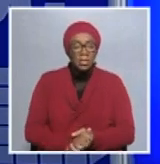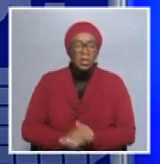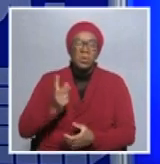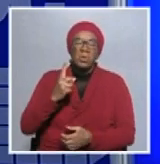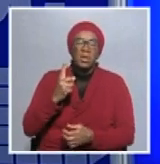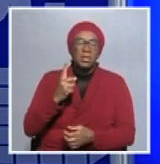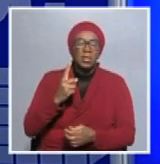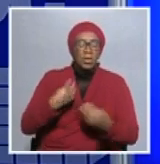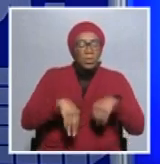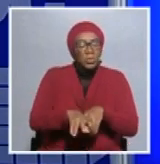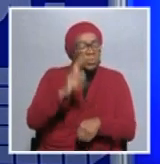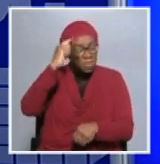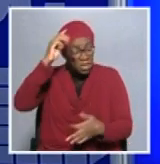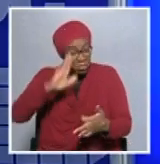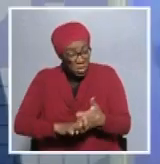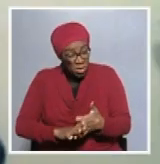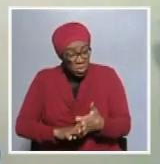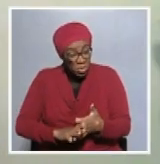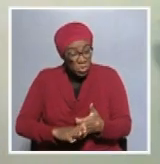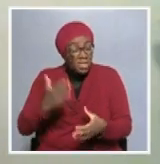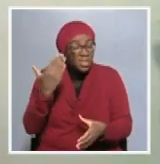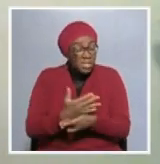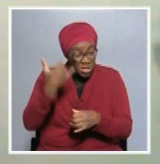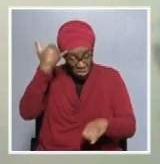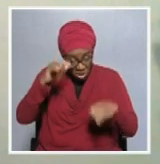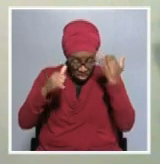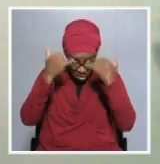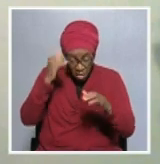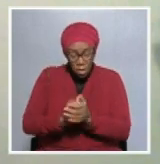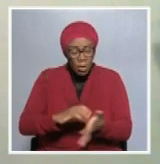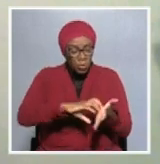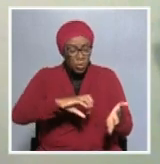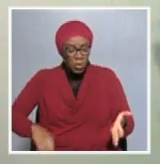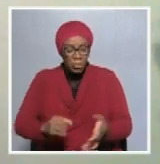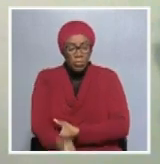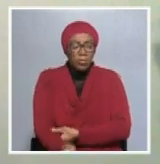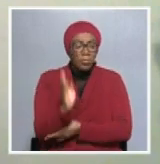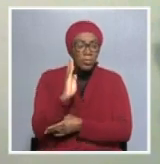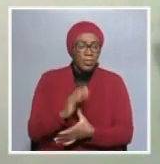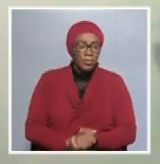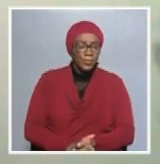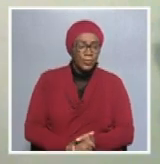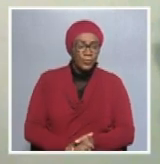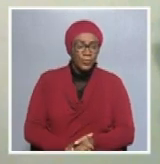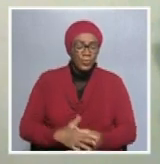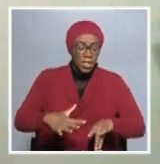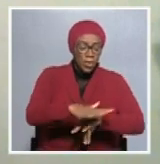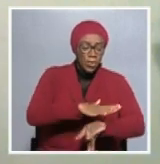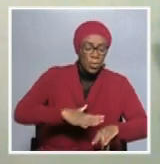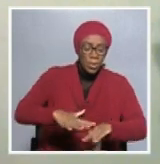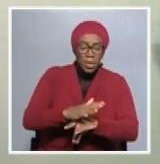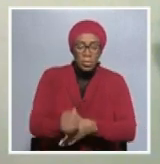very pertinent issue? Thank you so much. Look, the veterinary cordon fence has been